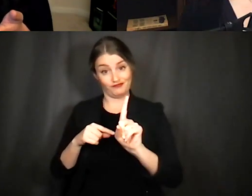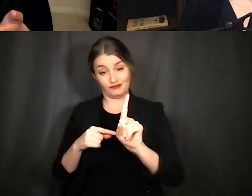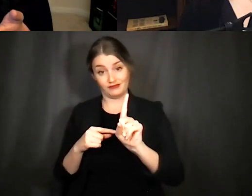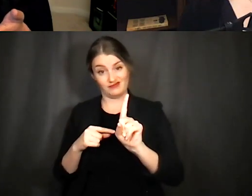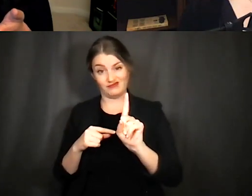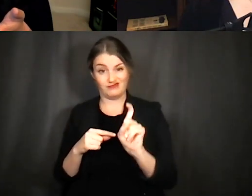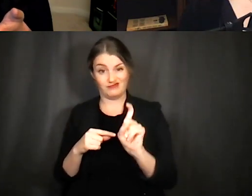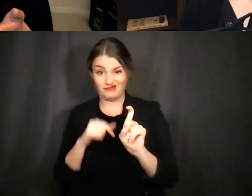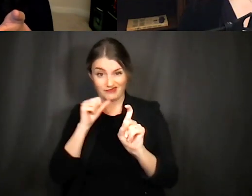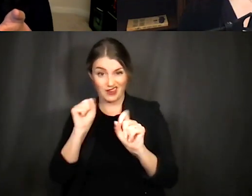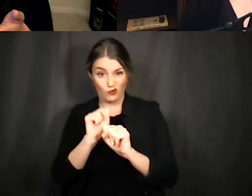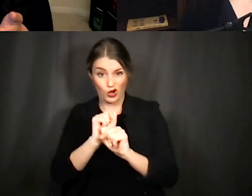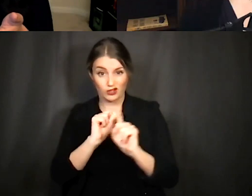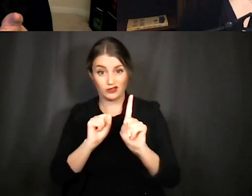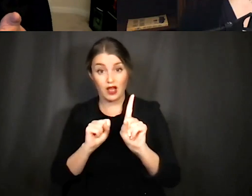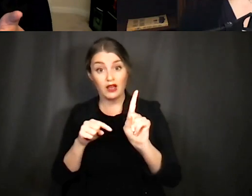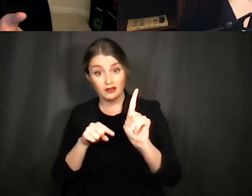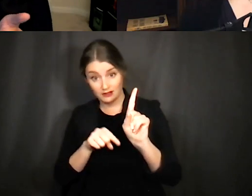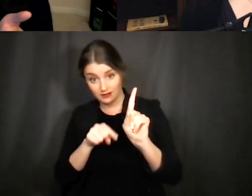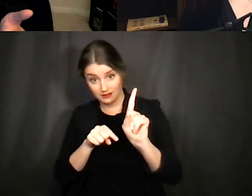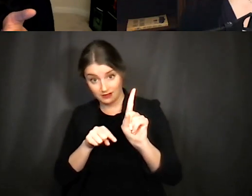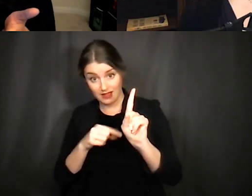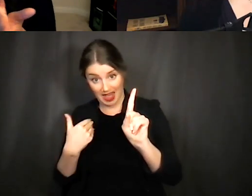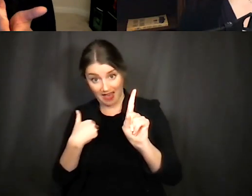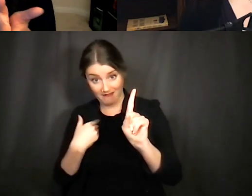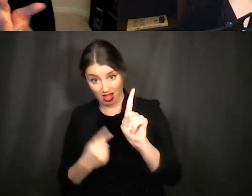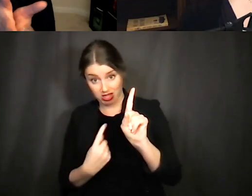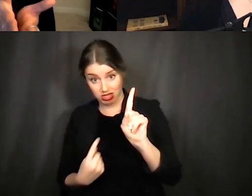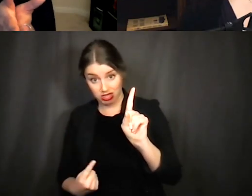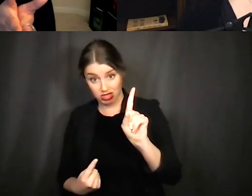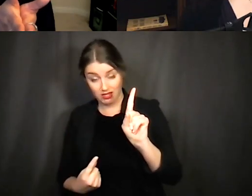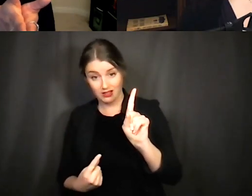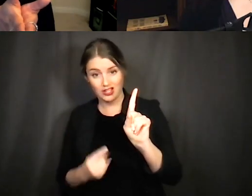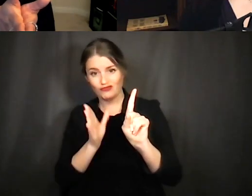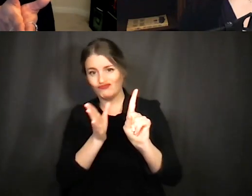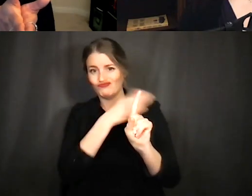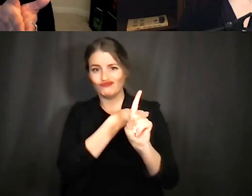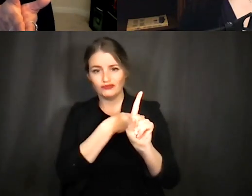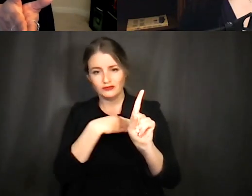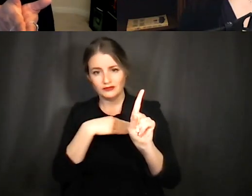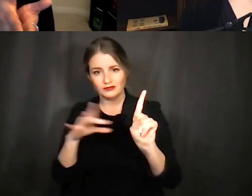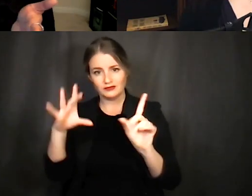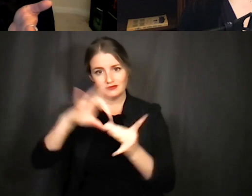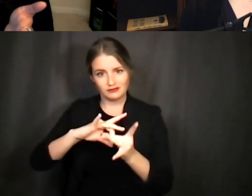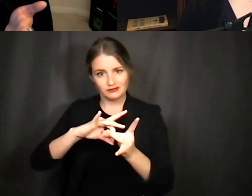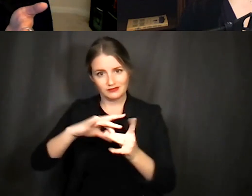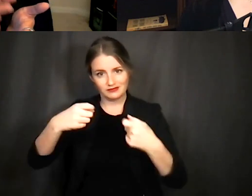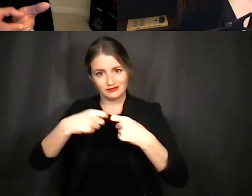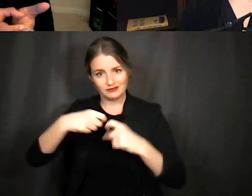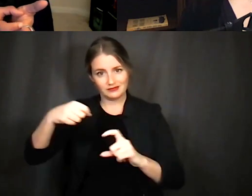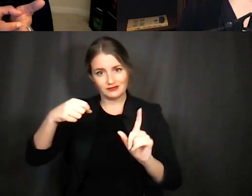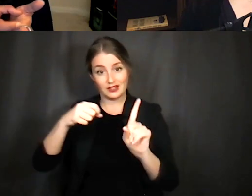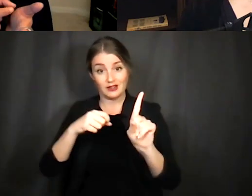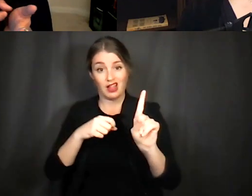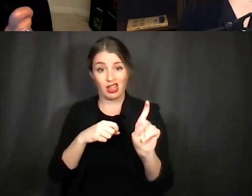the hair cell and you stick an electrode right up against that spiral ganglion neuron and instead of the hair cell